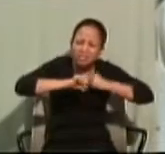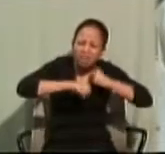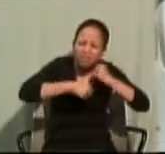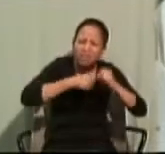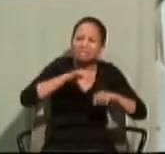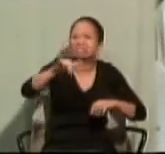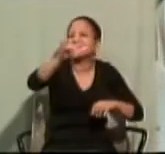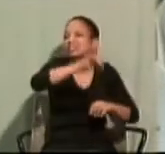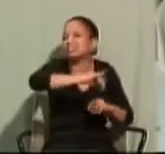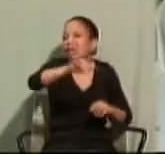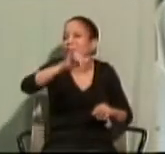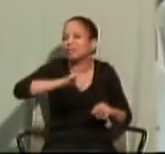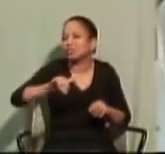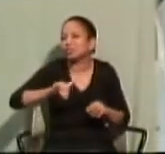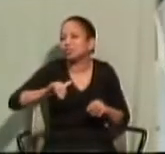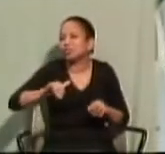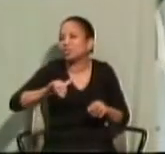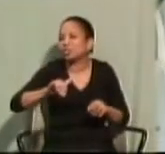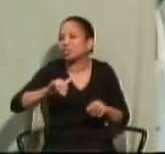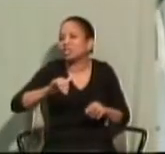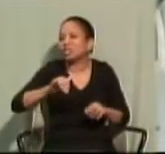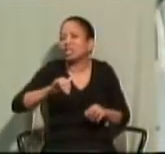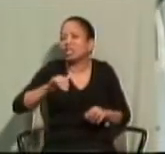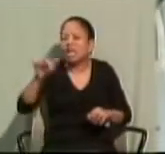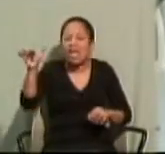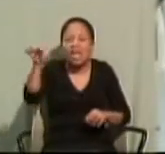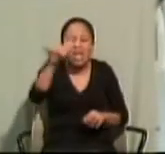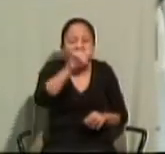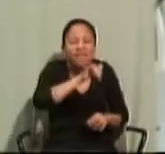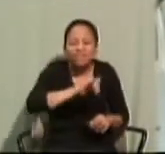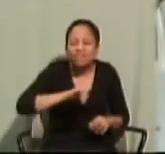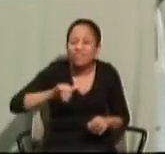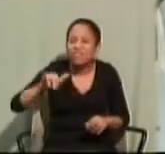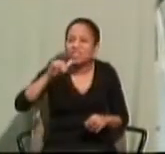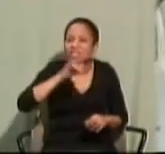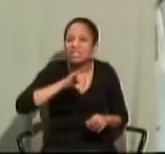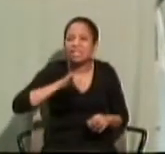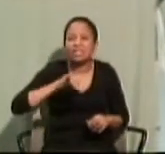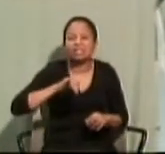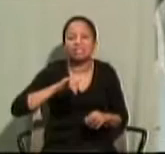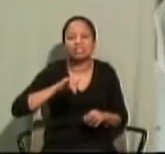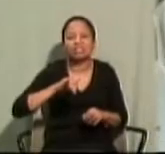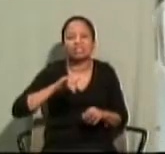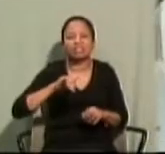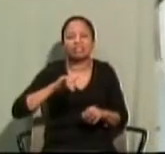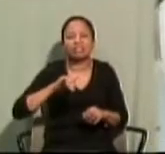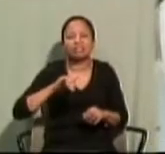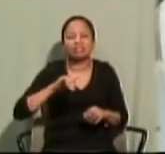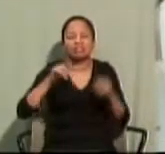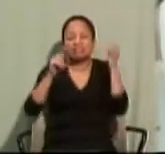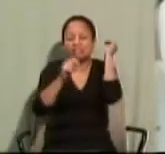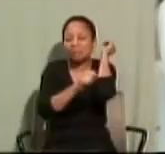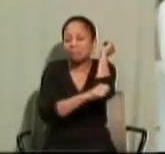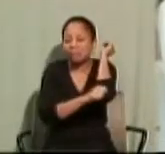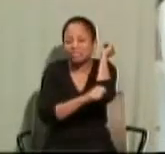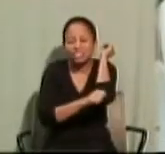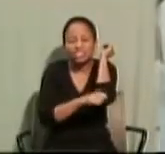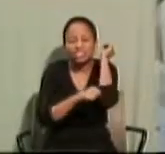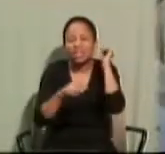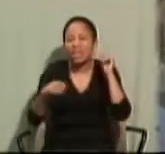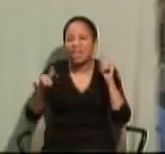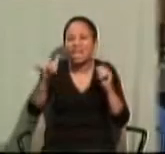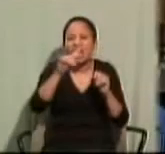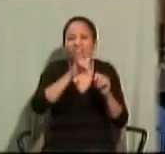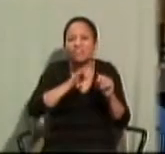suffered. Like us in all things, sin accepted. So,